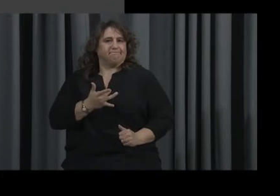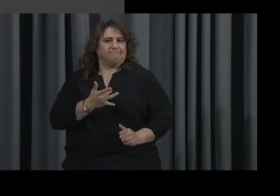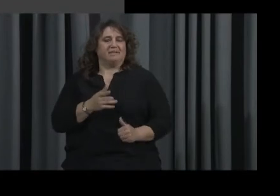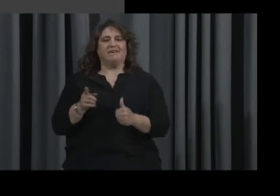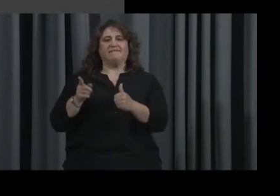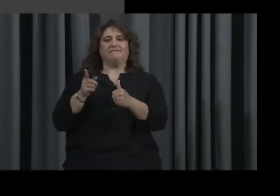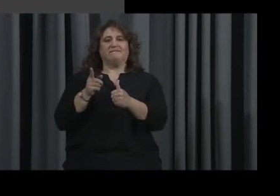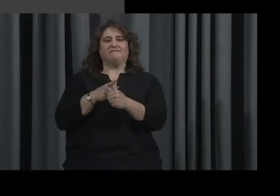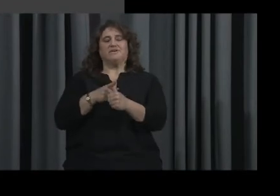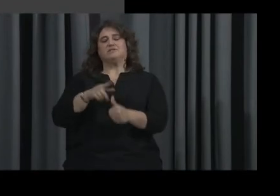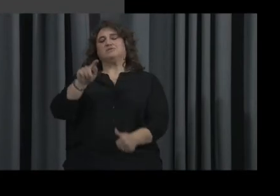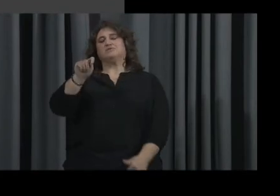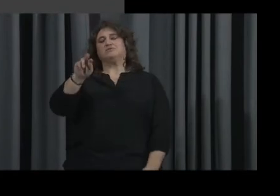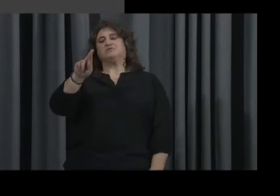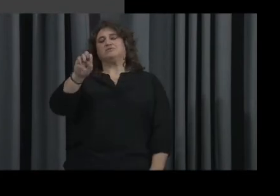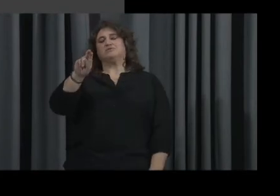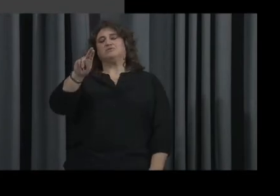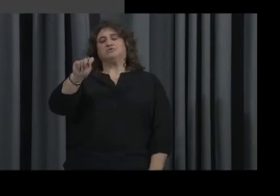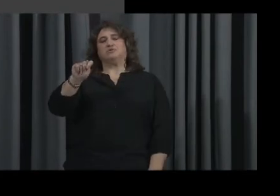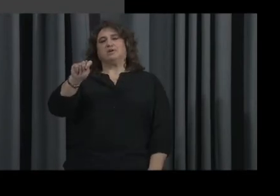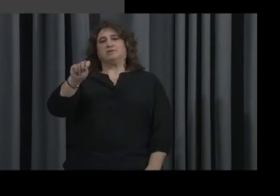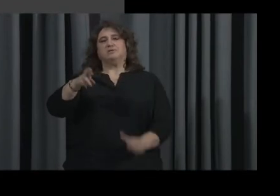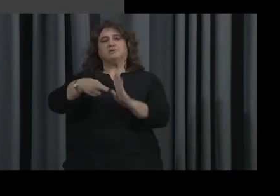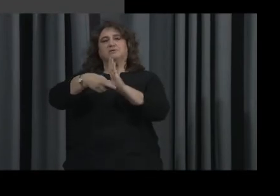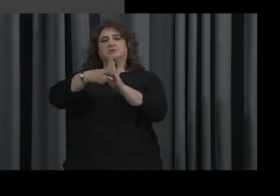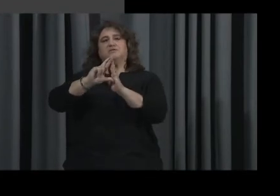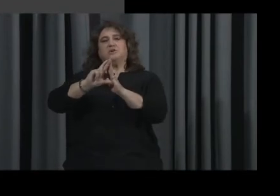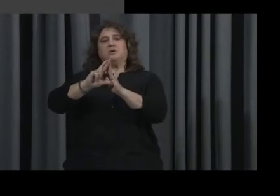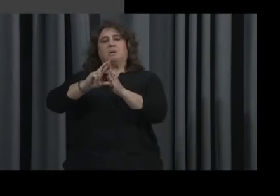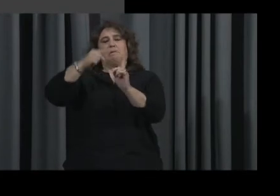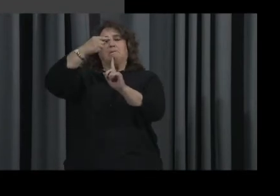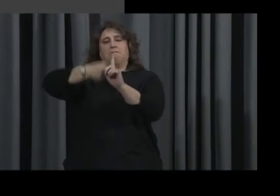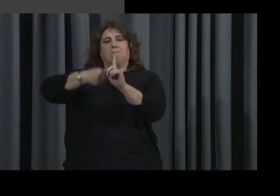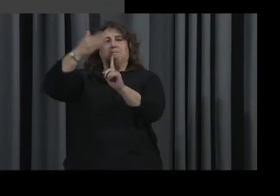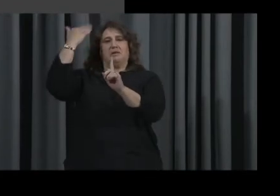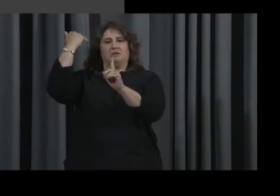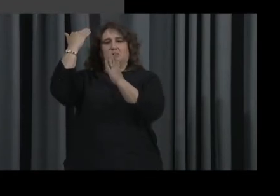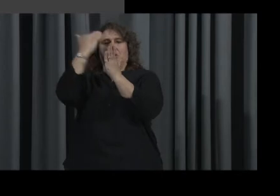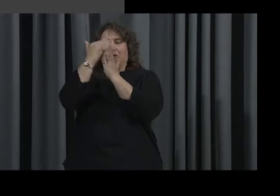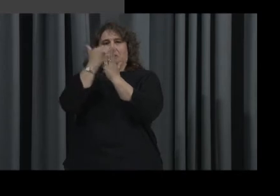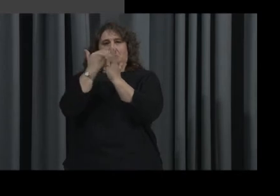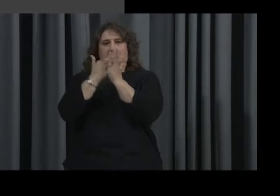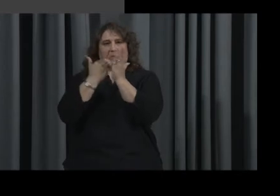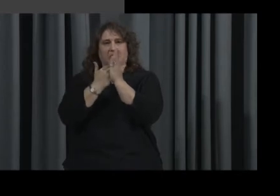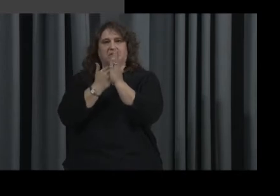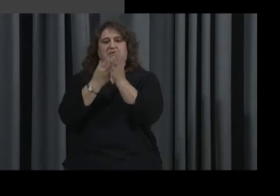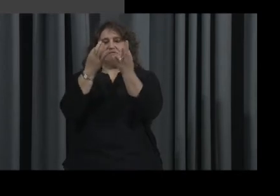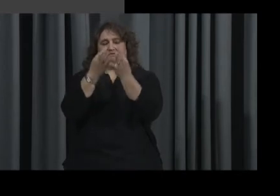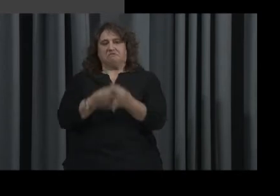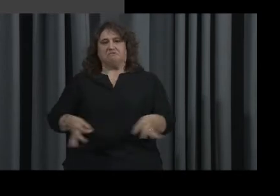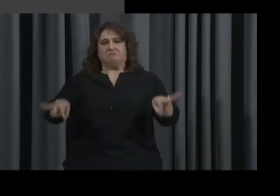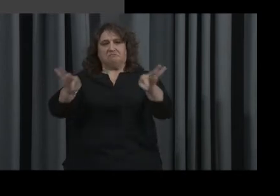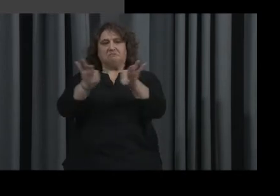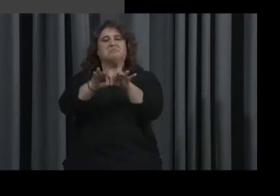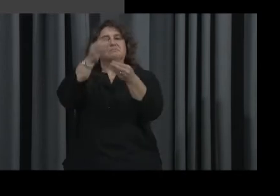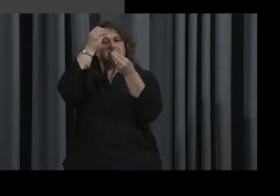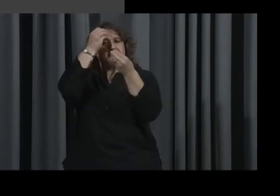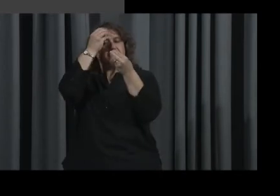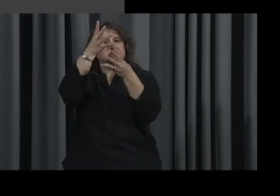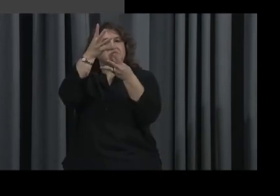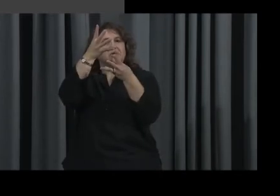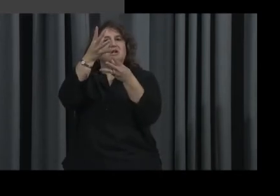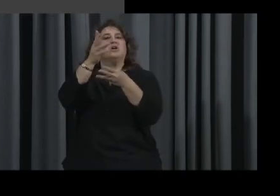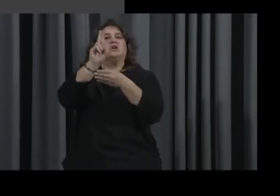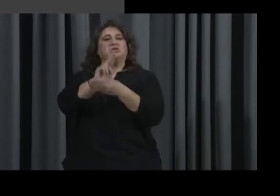recap Lesson 1 from last month. These episodes provide valuable information that can be utilized